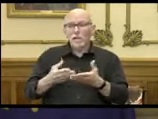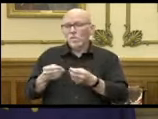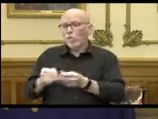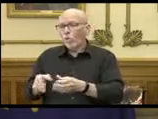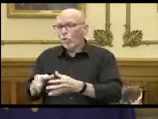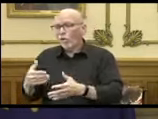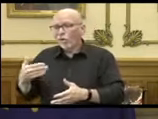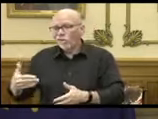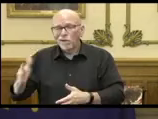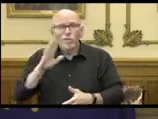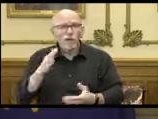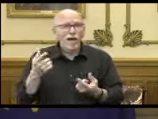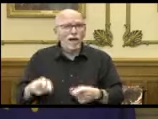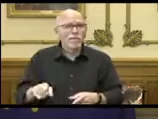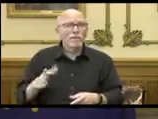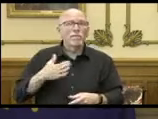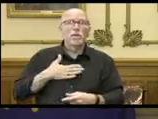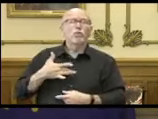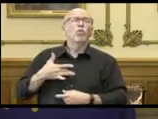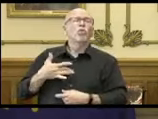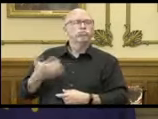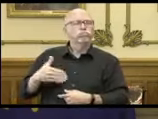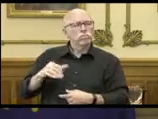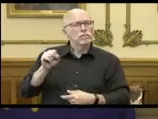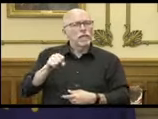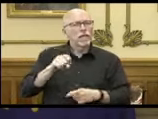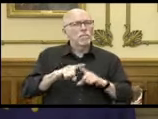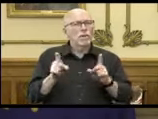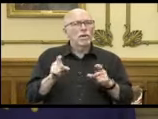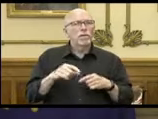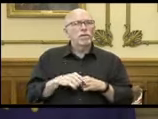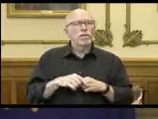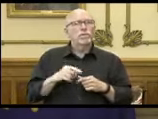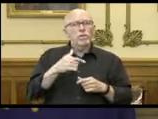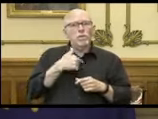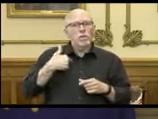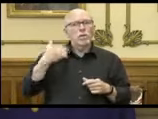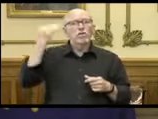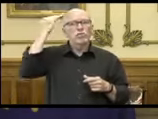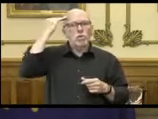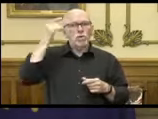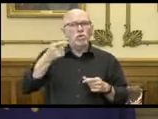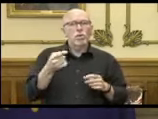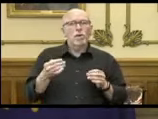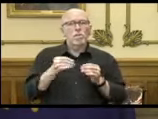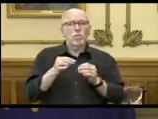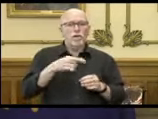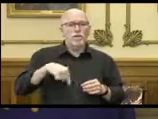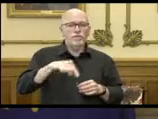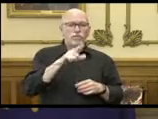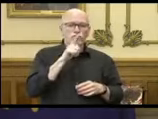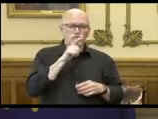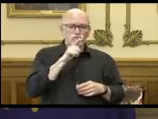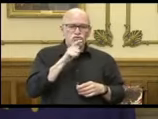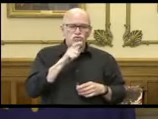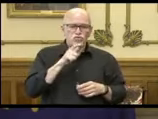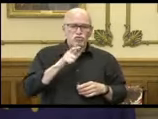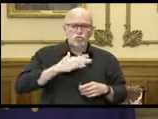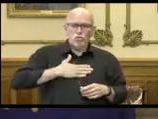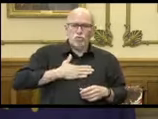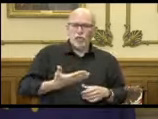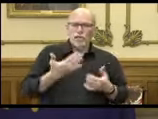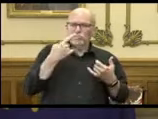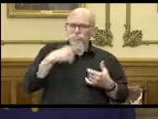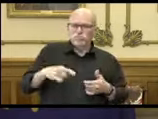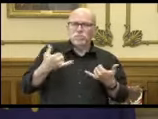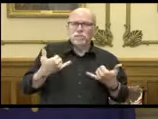It causes my heart to ache. But we know that the more of us that buy into this now, we see it